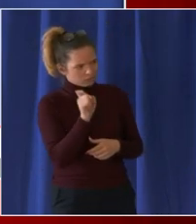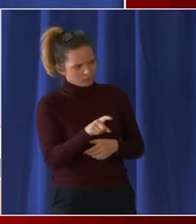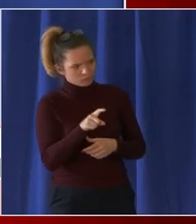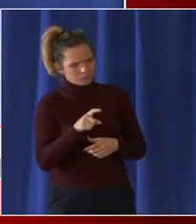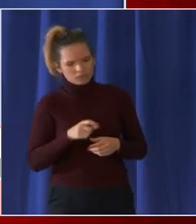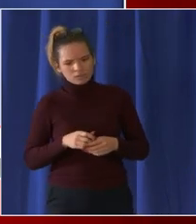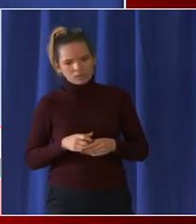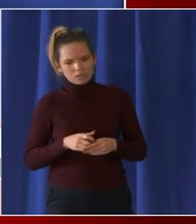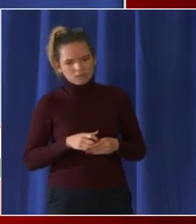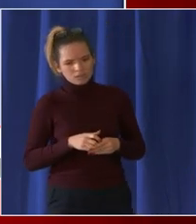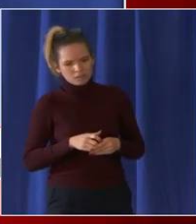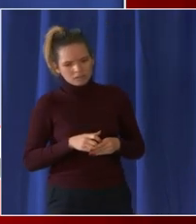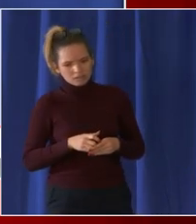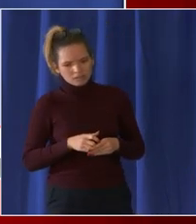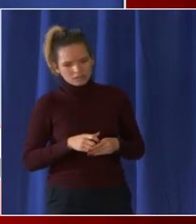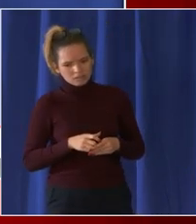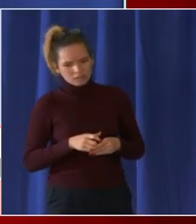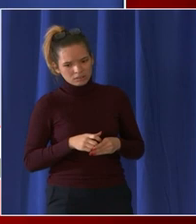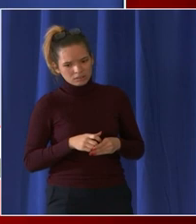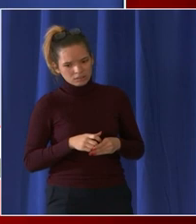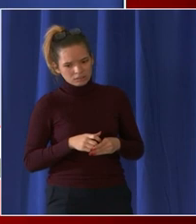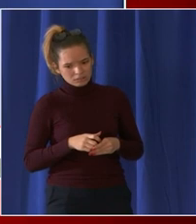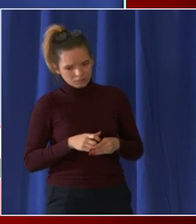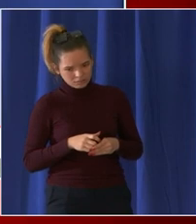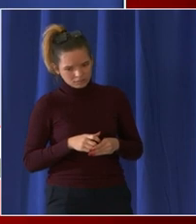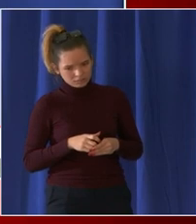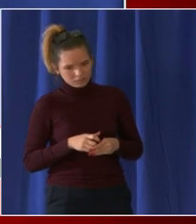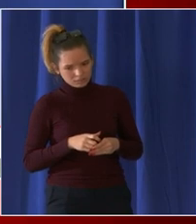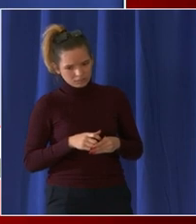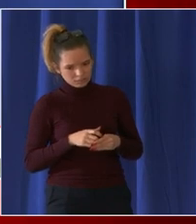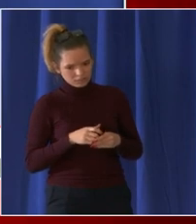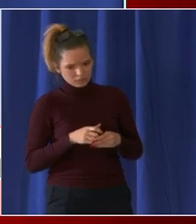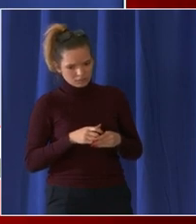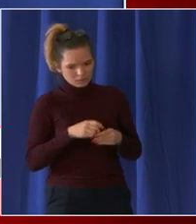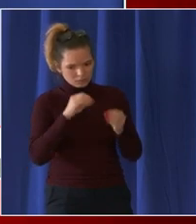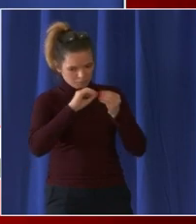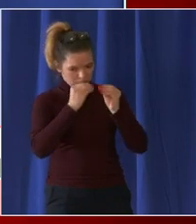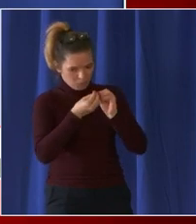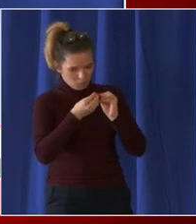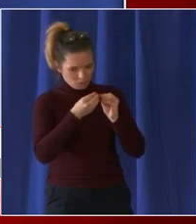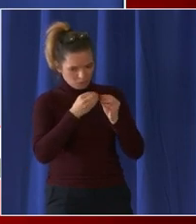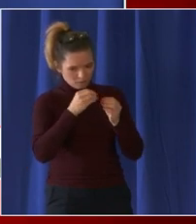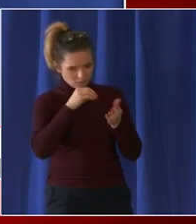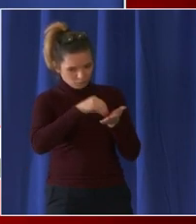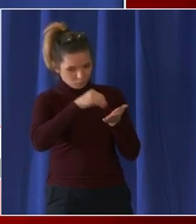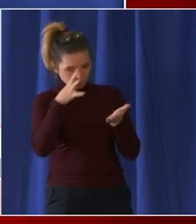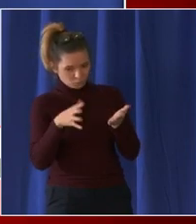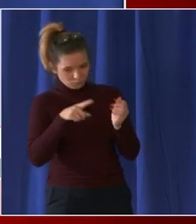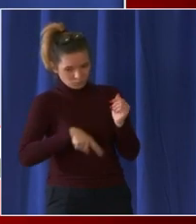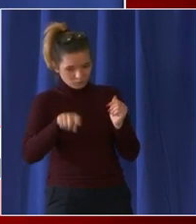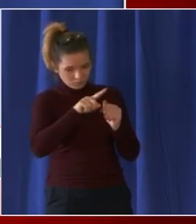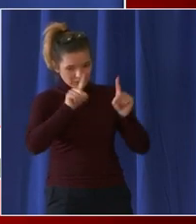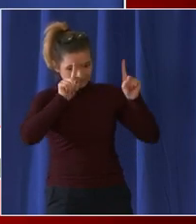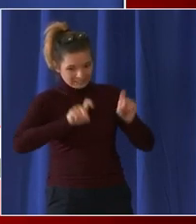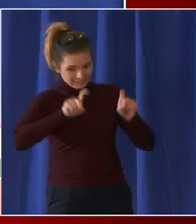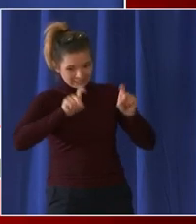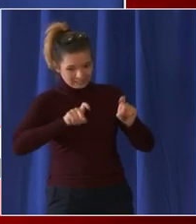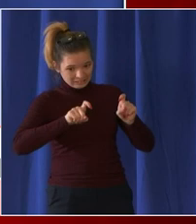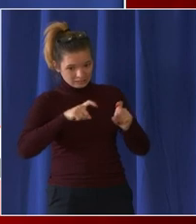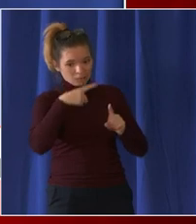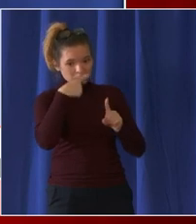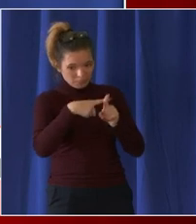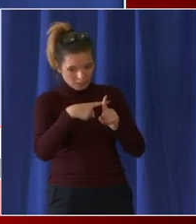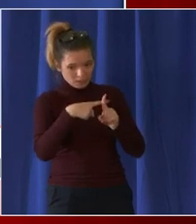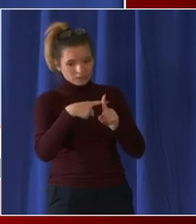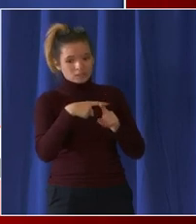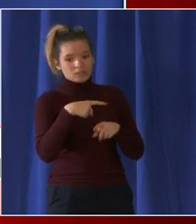tested positive yesterday and i think the last number if you could update that number but i think what we saw was 1900 or something if you could update that number